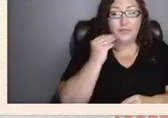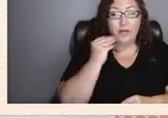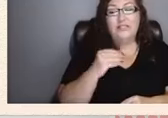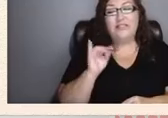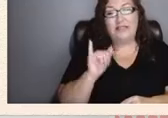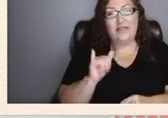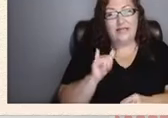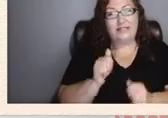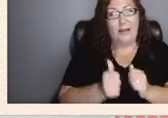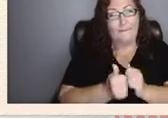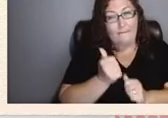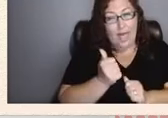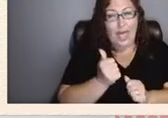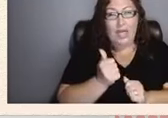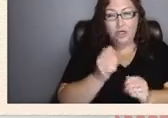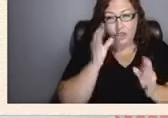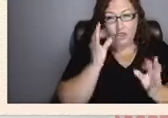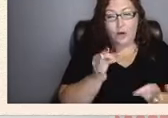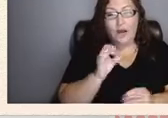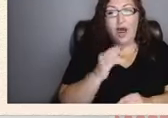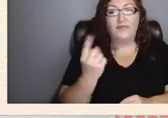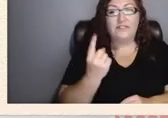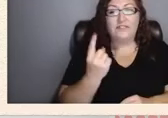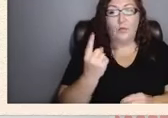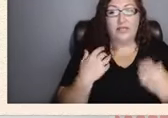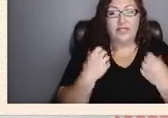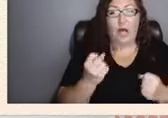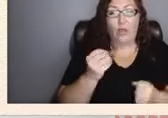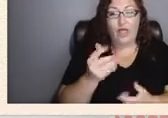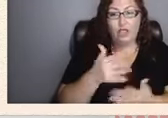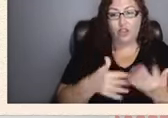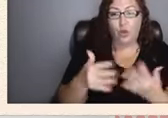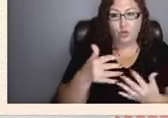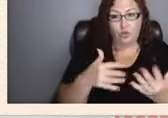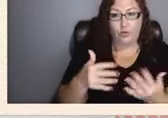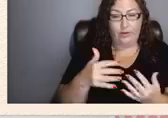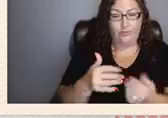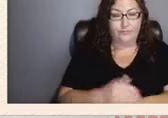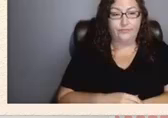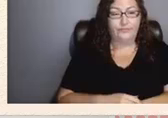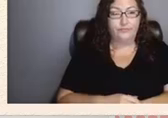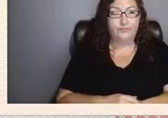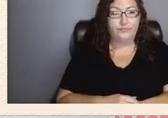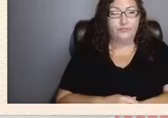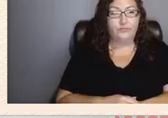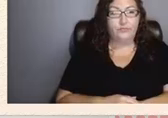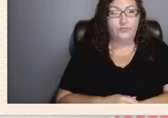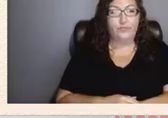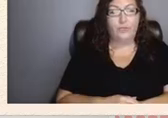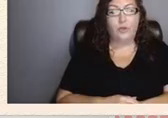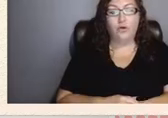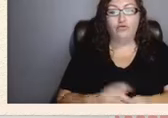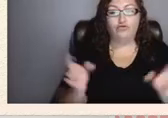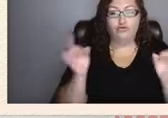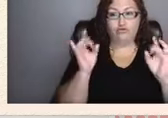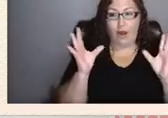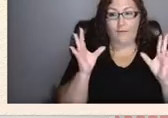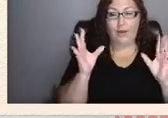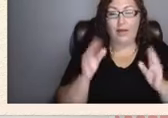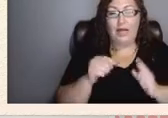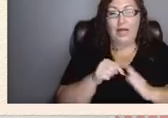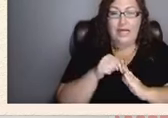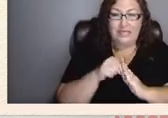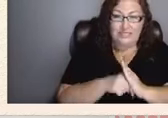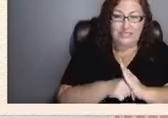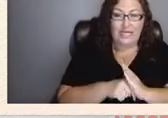of someone's health and social well-being trauma a deeply distressing